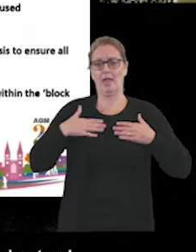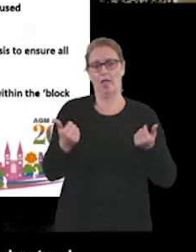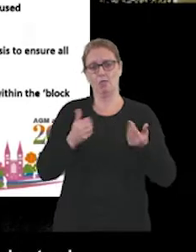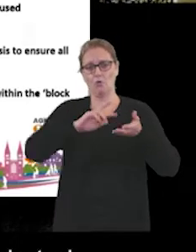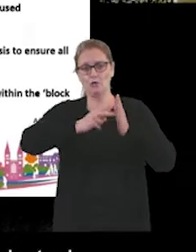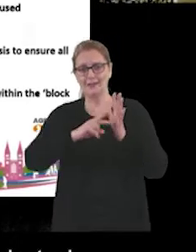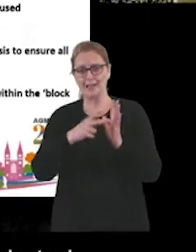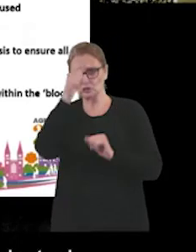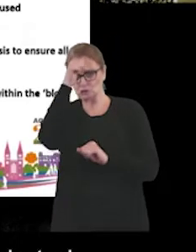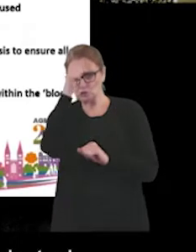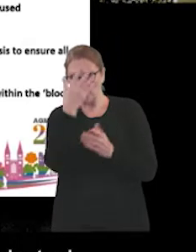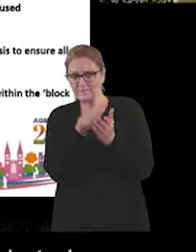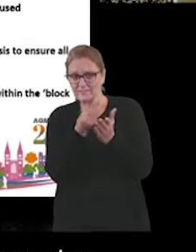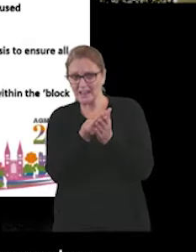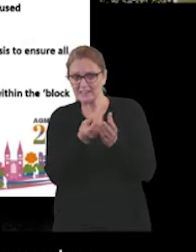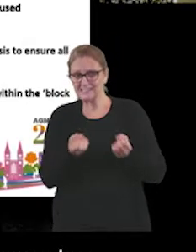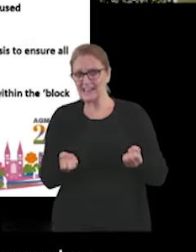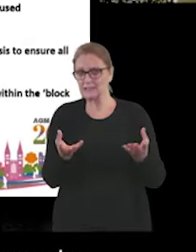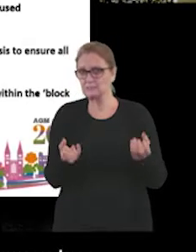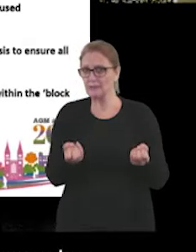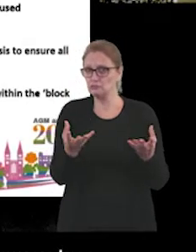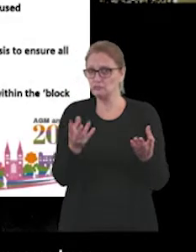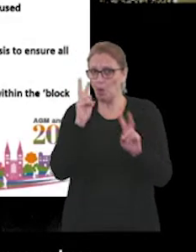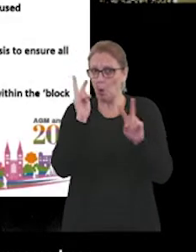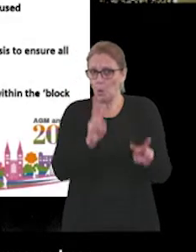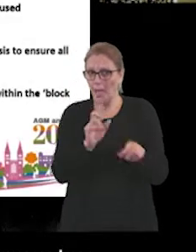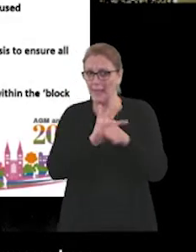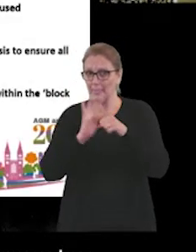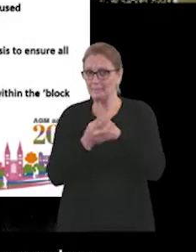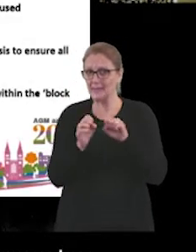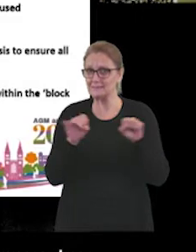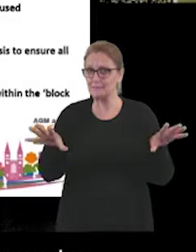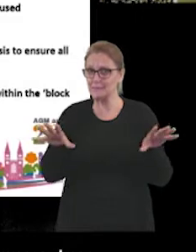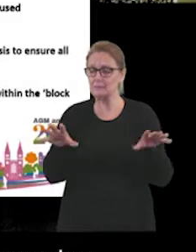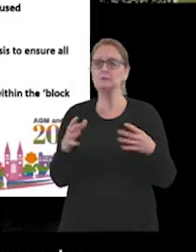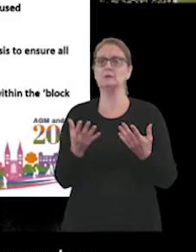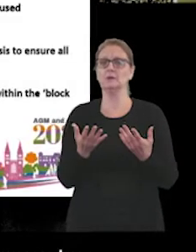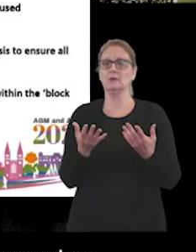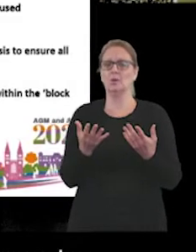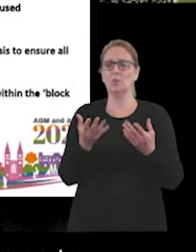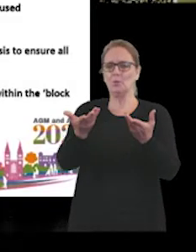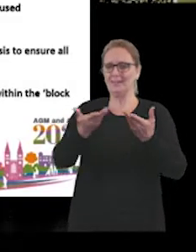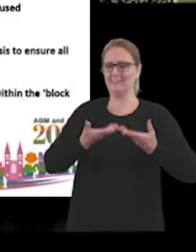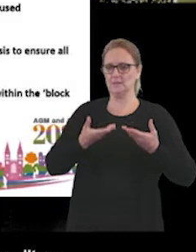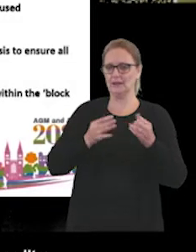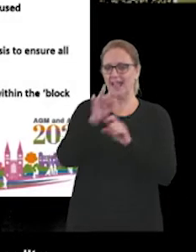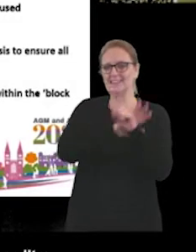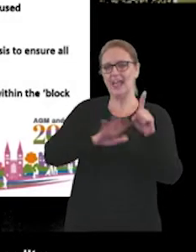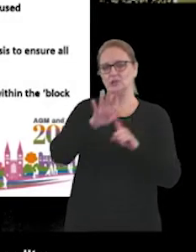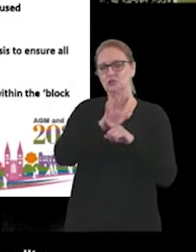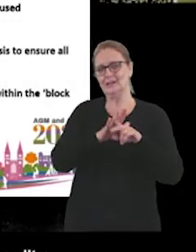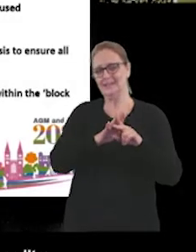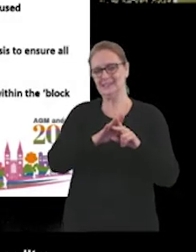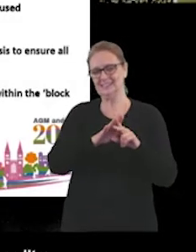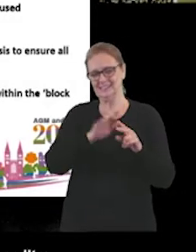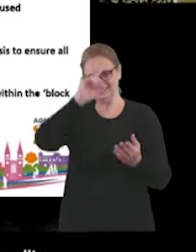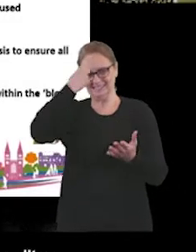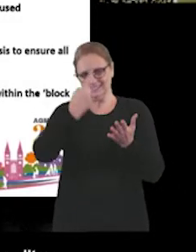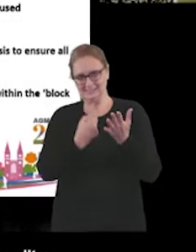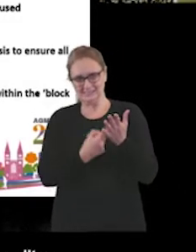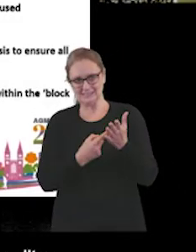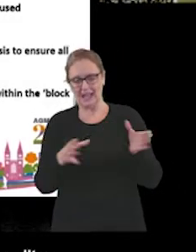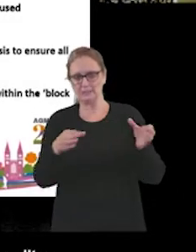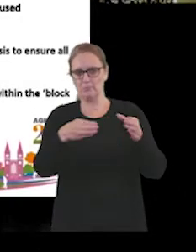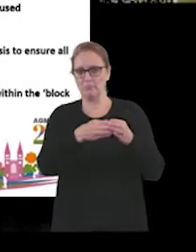understood what finances and expenditure looked like in a pandemic, we were given a nationally determined block and we managed our expenditure